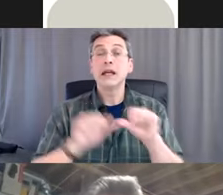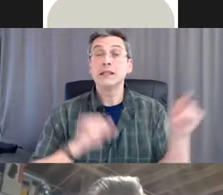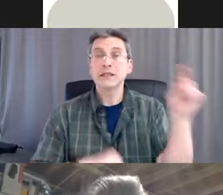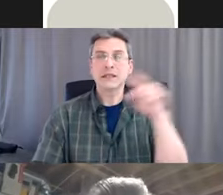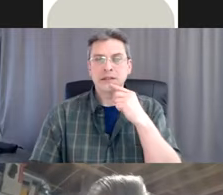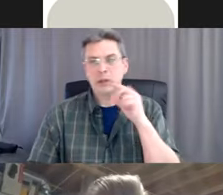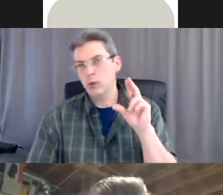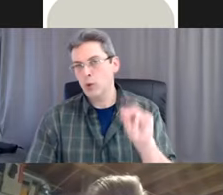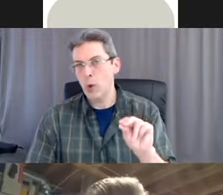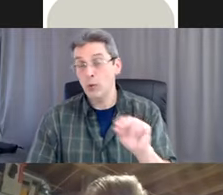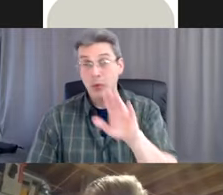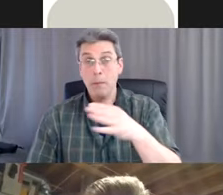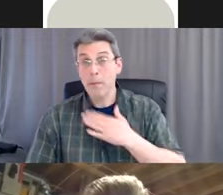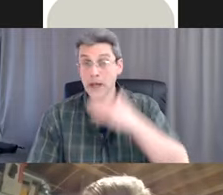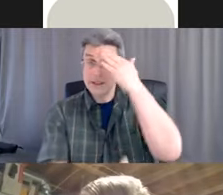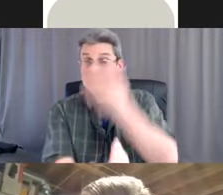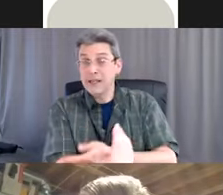My son being one of those people.